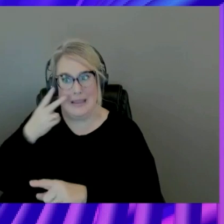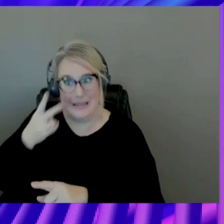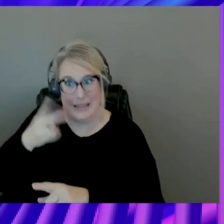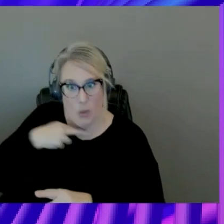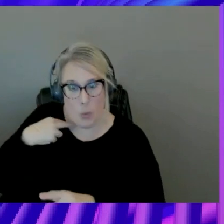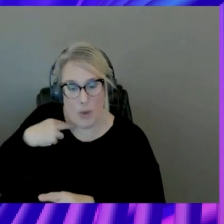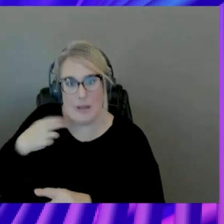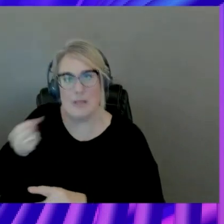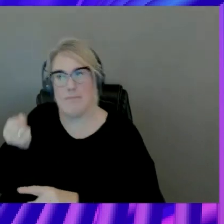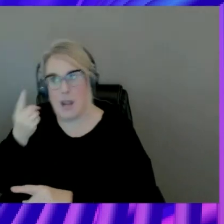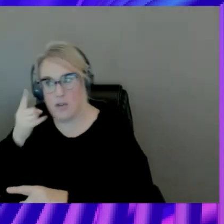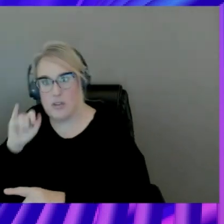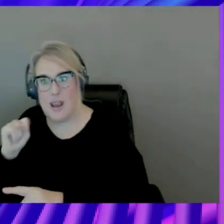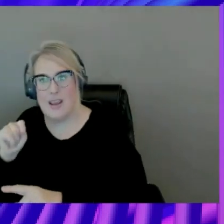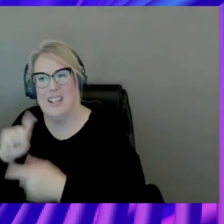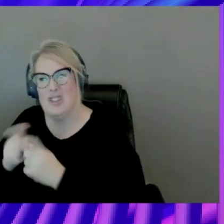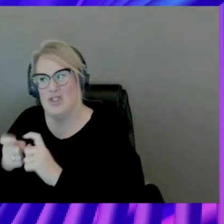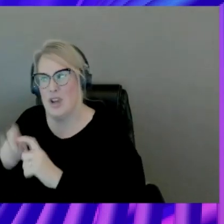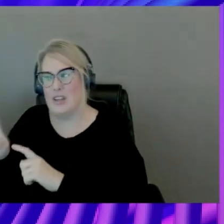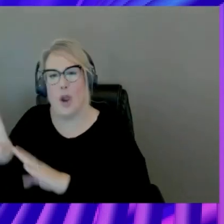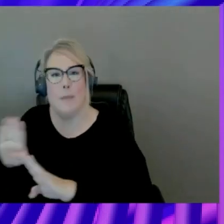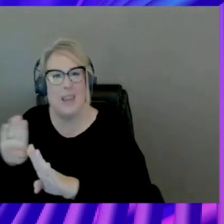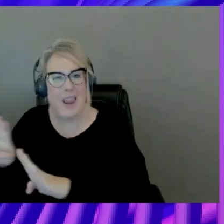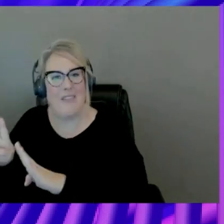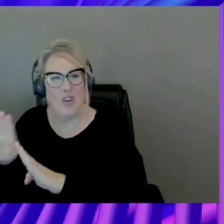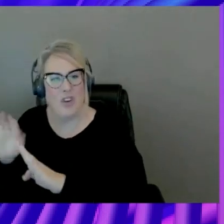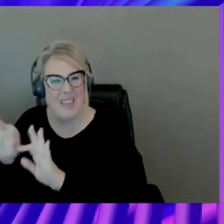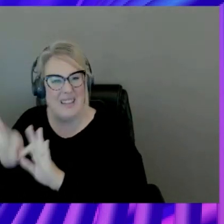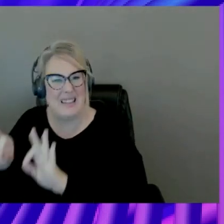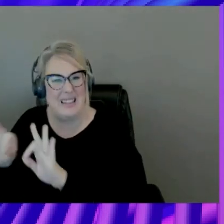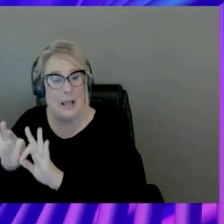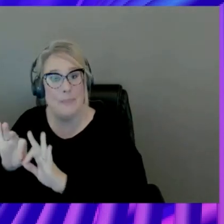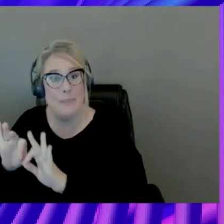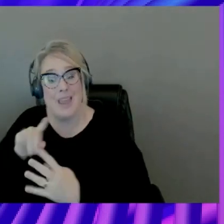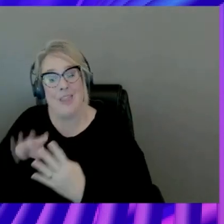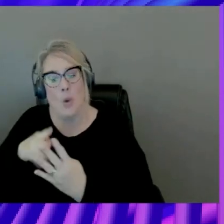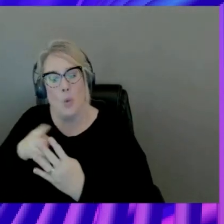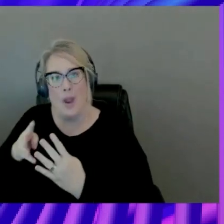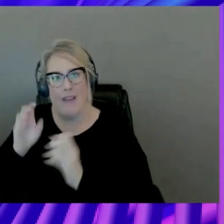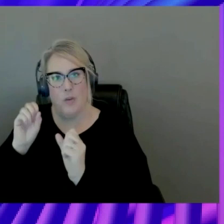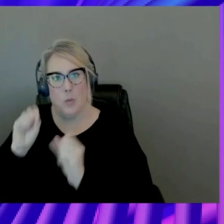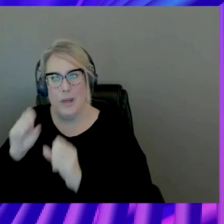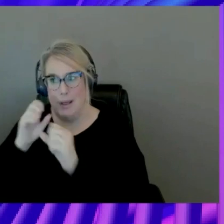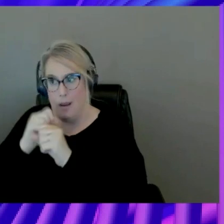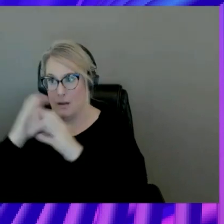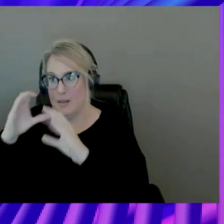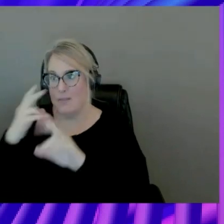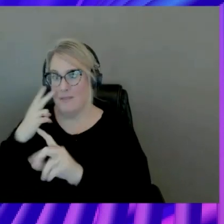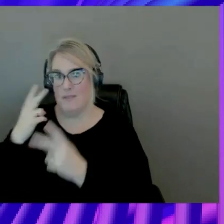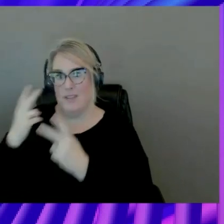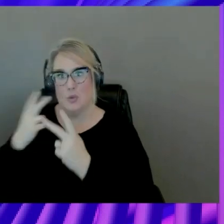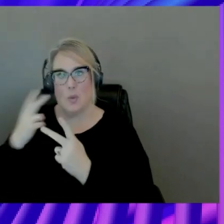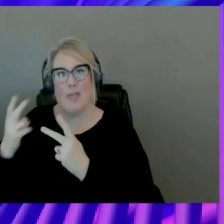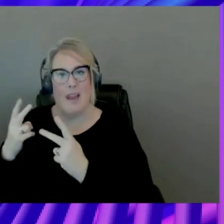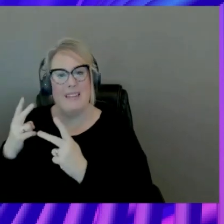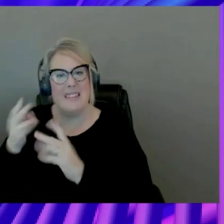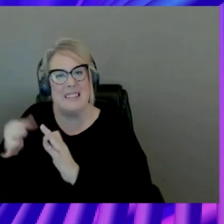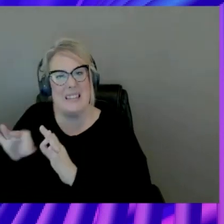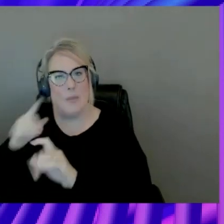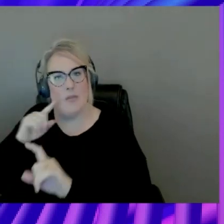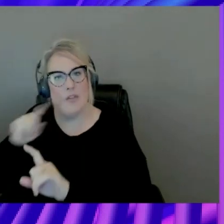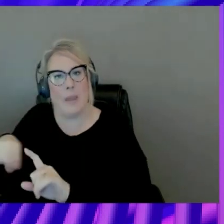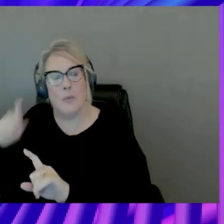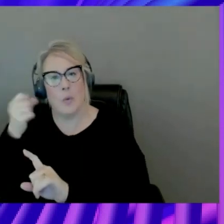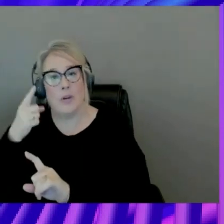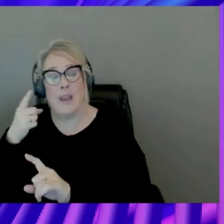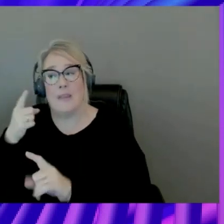behavior. And I think that's the key. And also, using the graph, we visualize it. So, it's very simple for them to understand. So, even if they're not very versed into